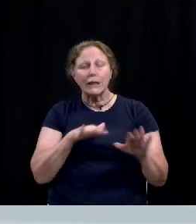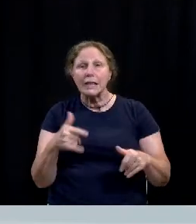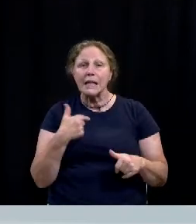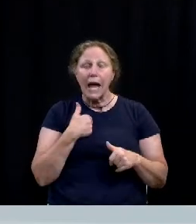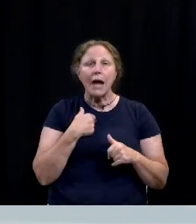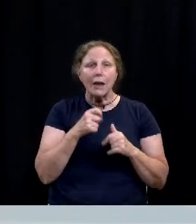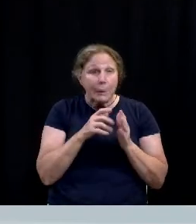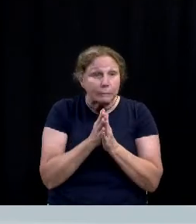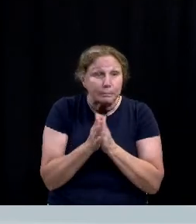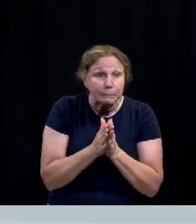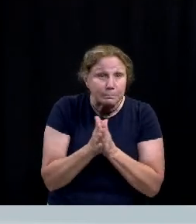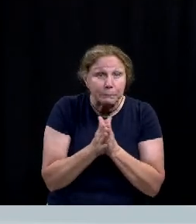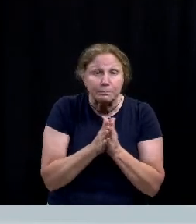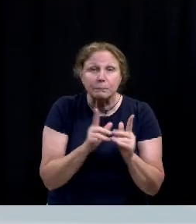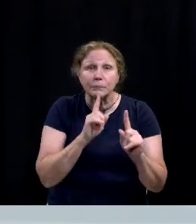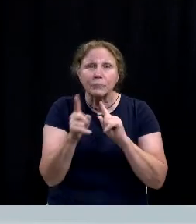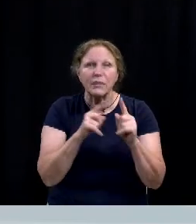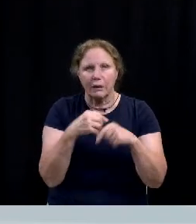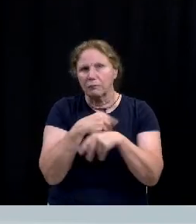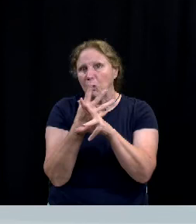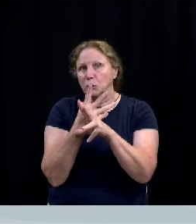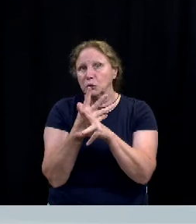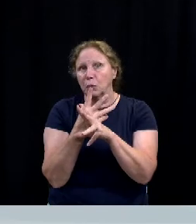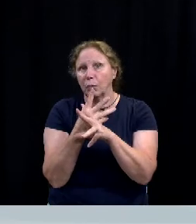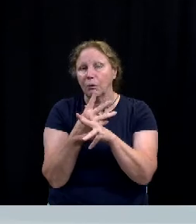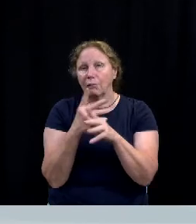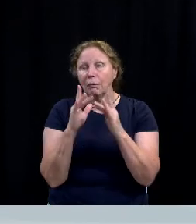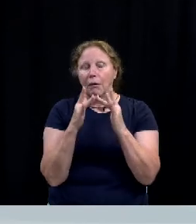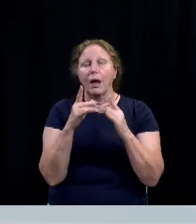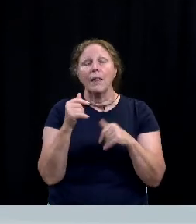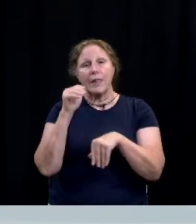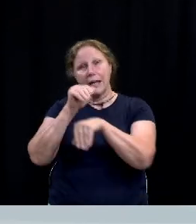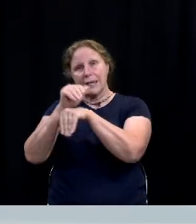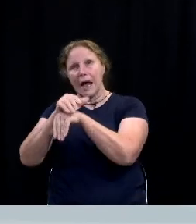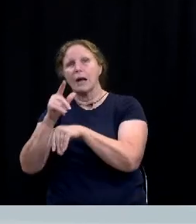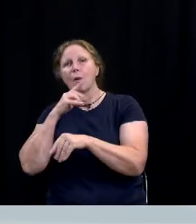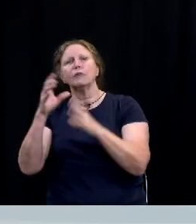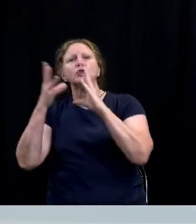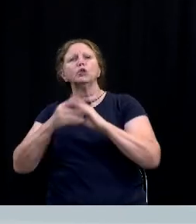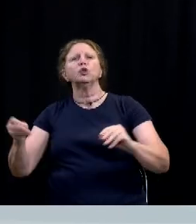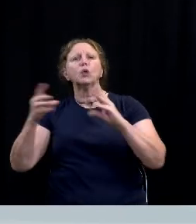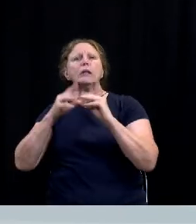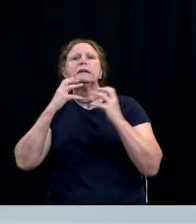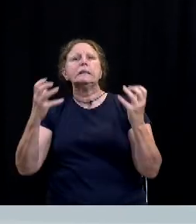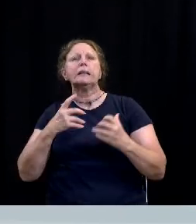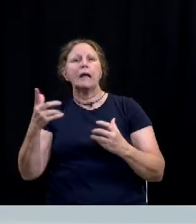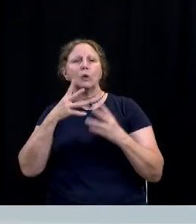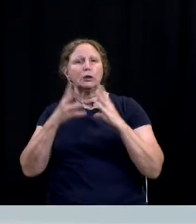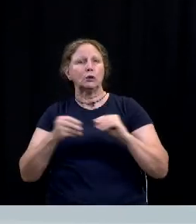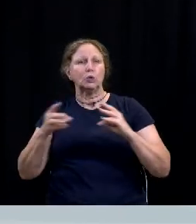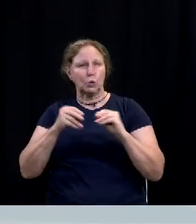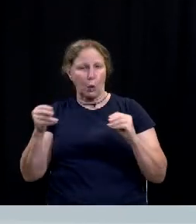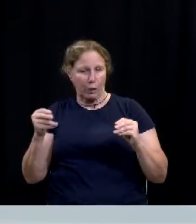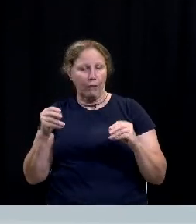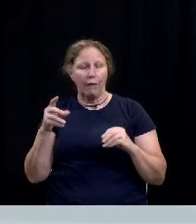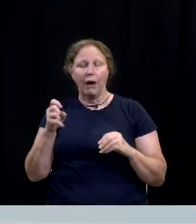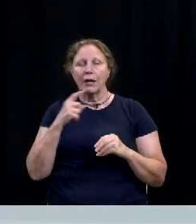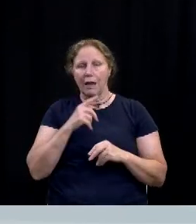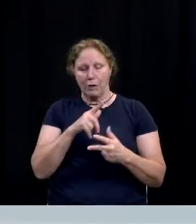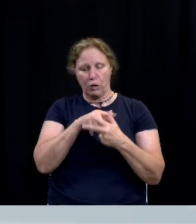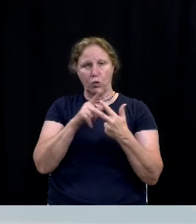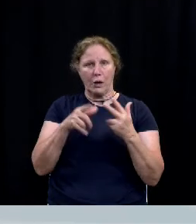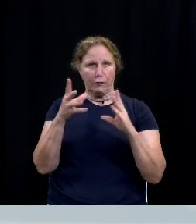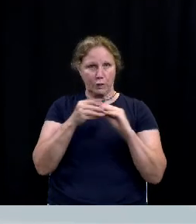that little interaction as virtual as possible and that night we're going to have story time with santa and the reindeer as well and we're going to have three different